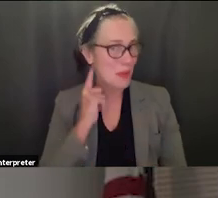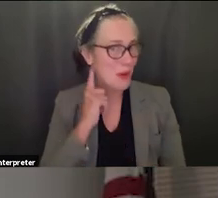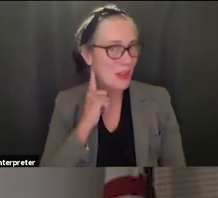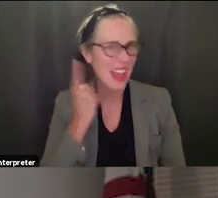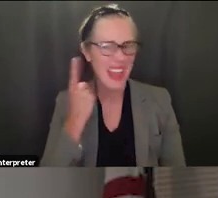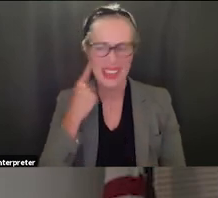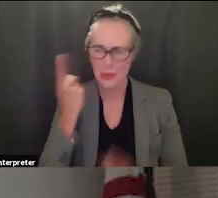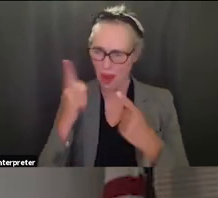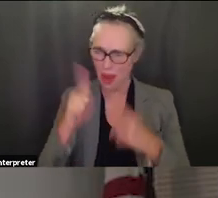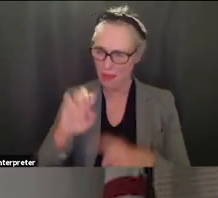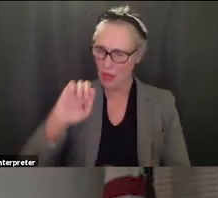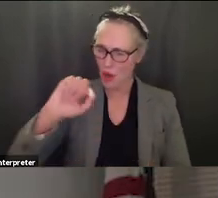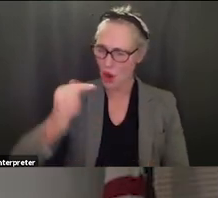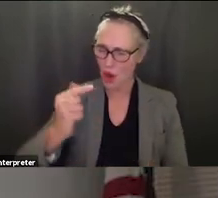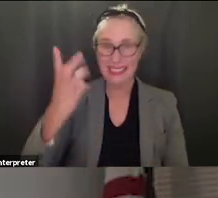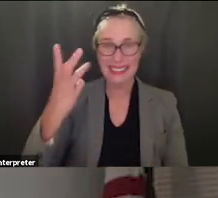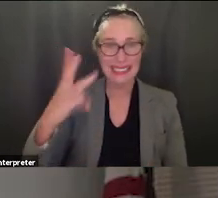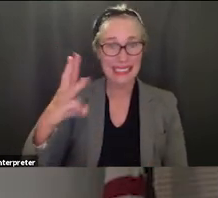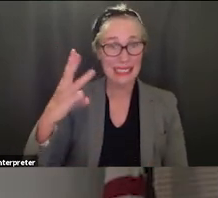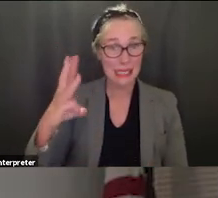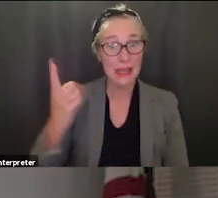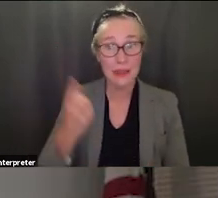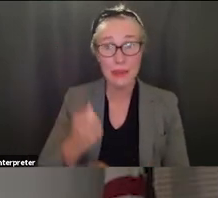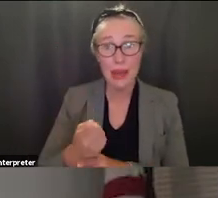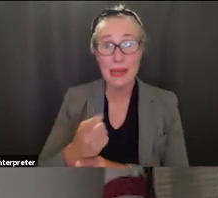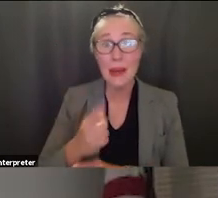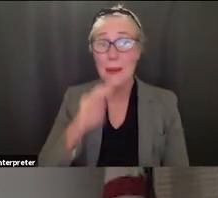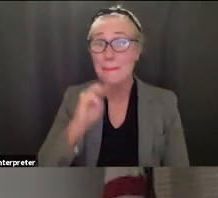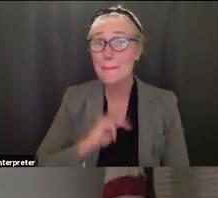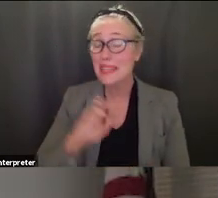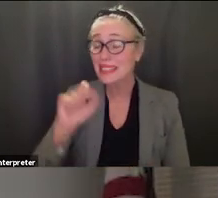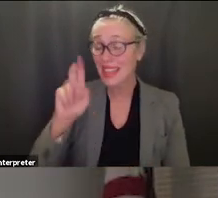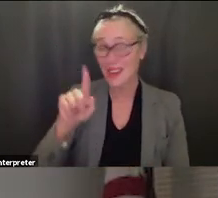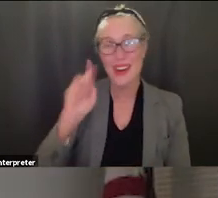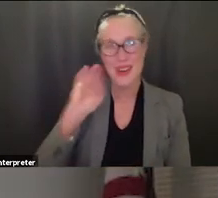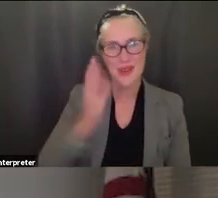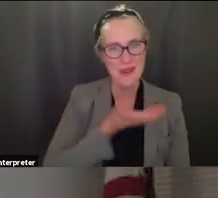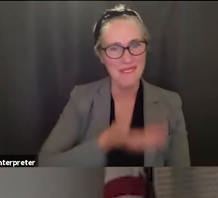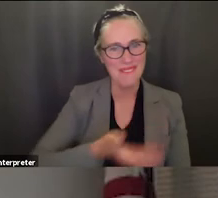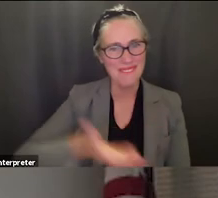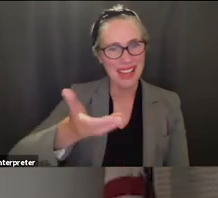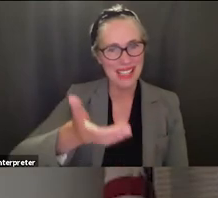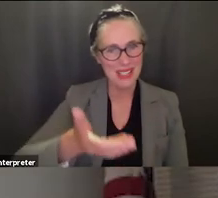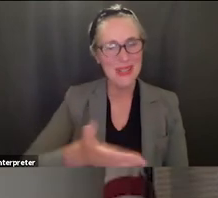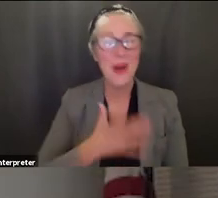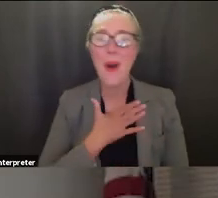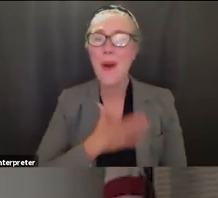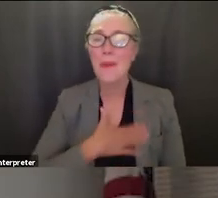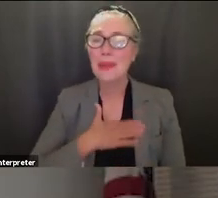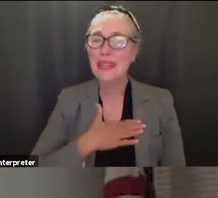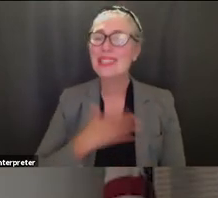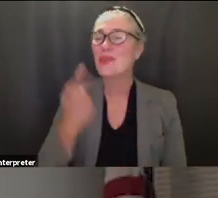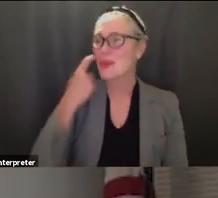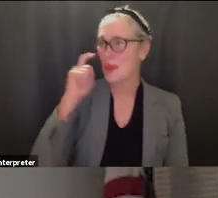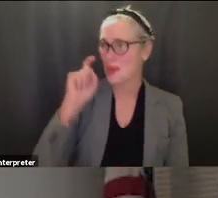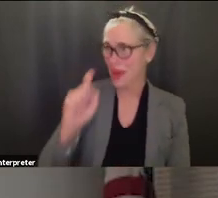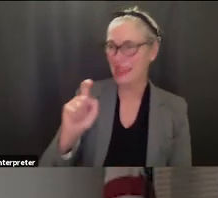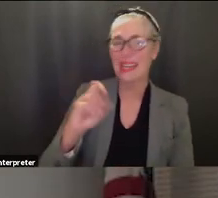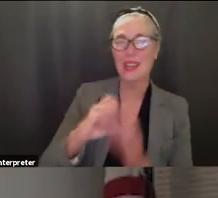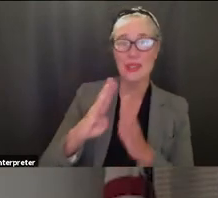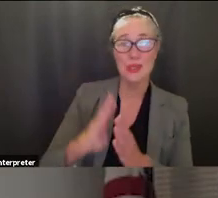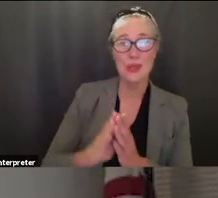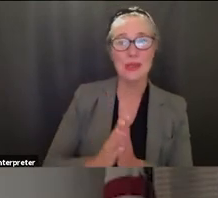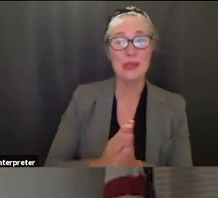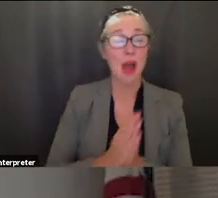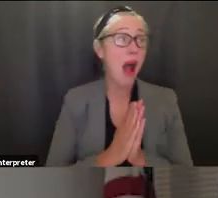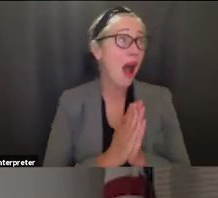16th miss carrie and you will get an invite uh to please have us recognize those students i also want to